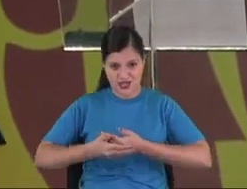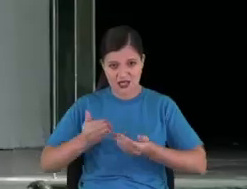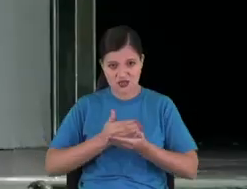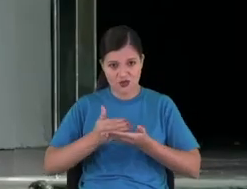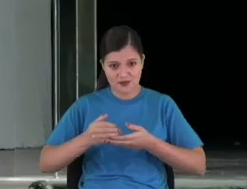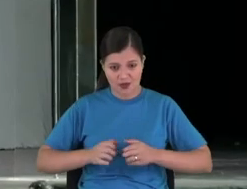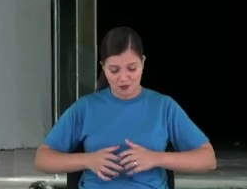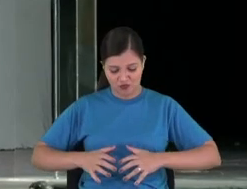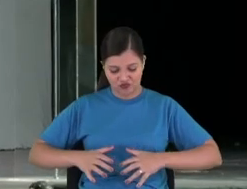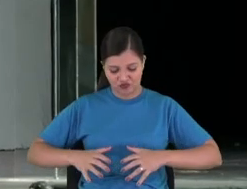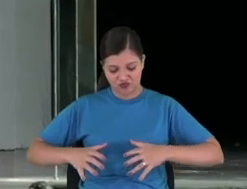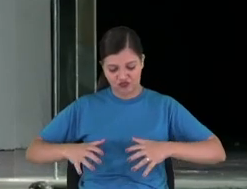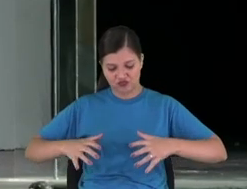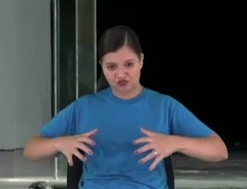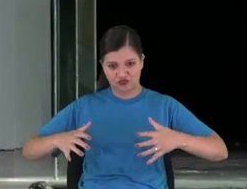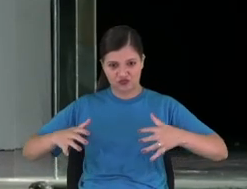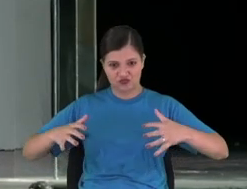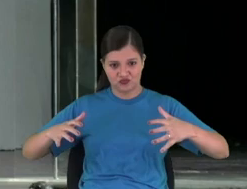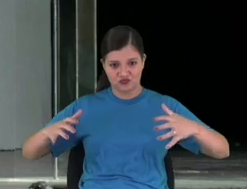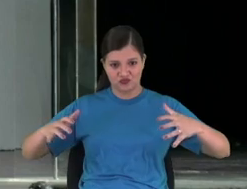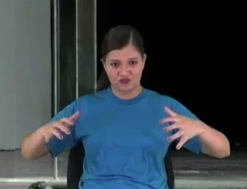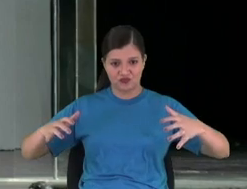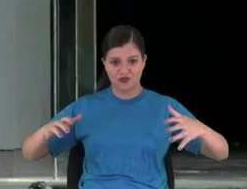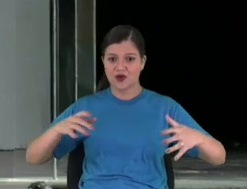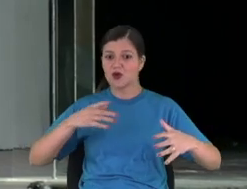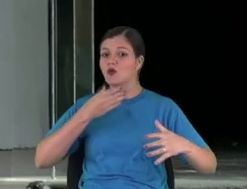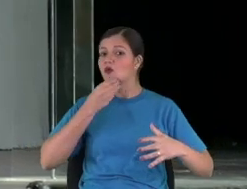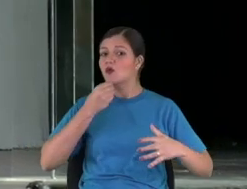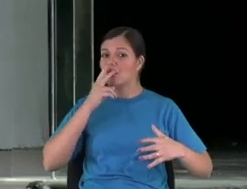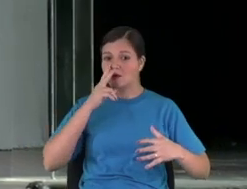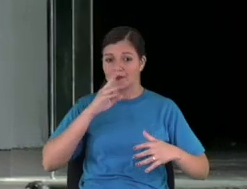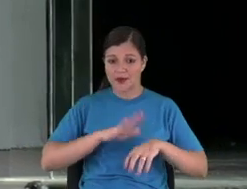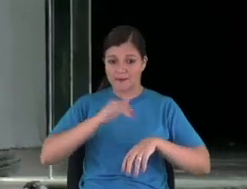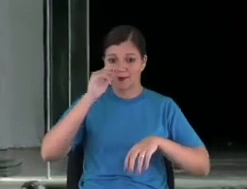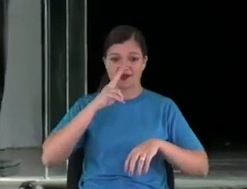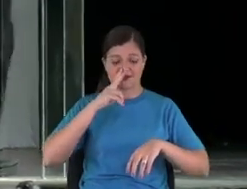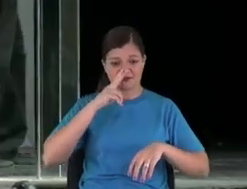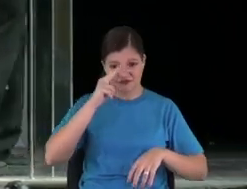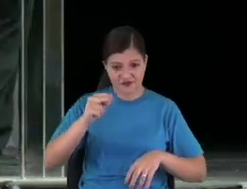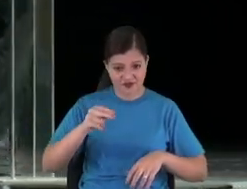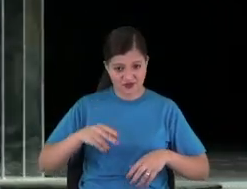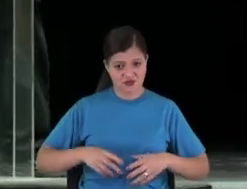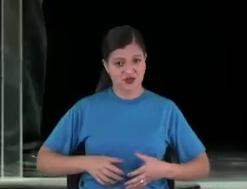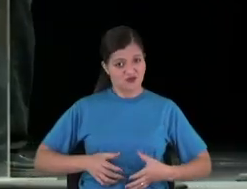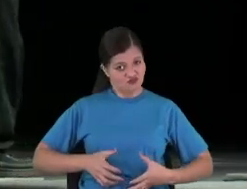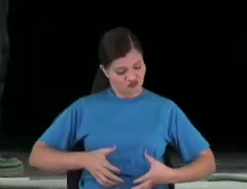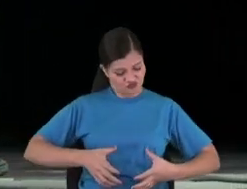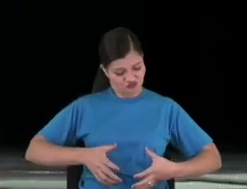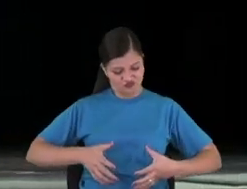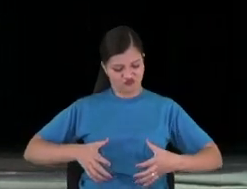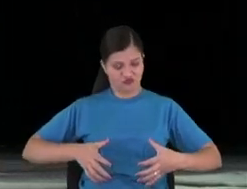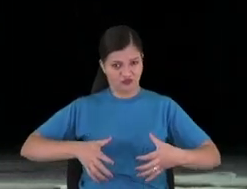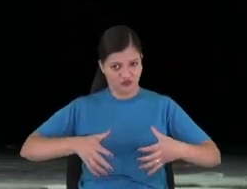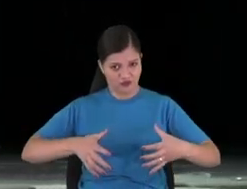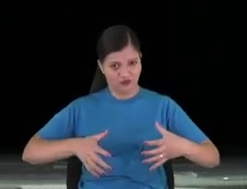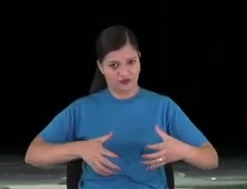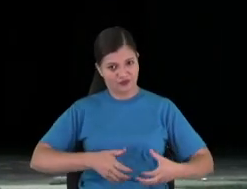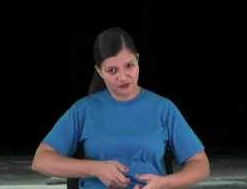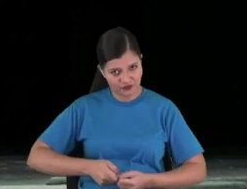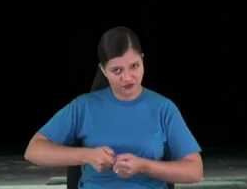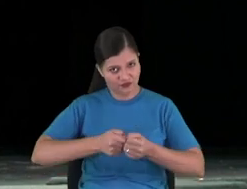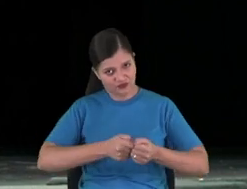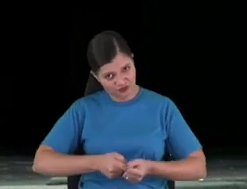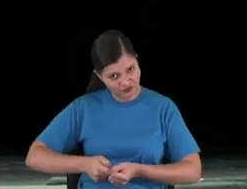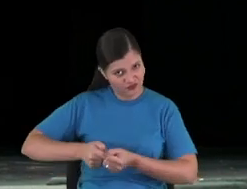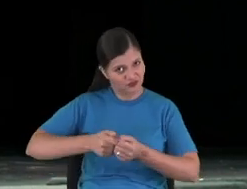the kid was born like a balloon, like, right? Just like a, I carry a balloon, like